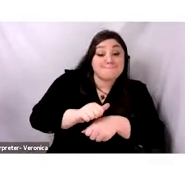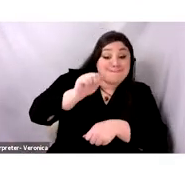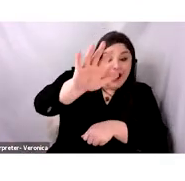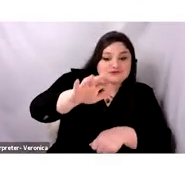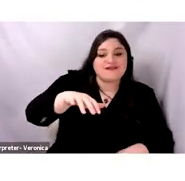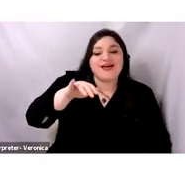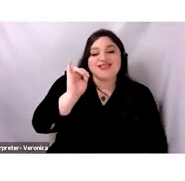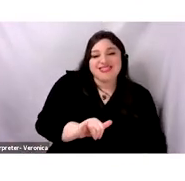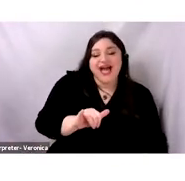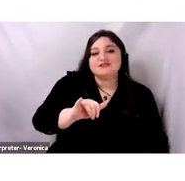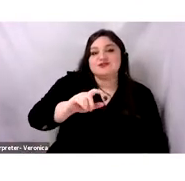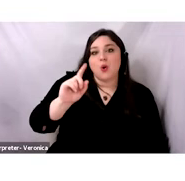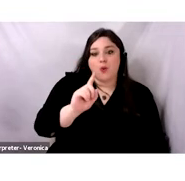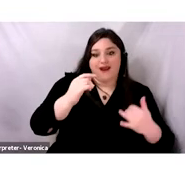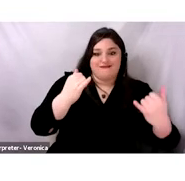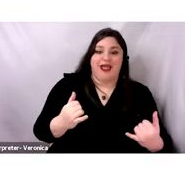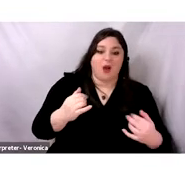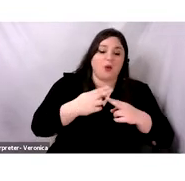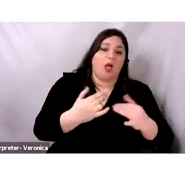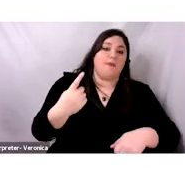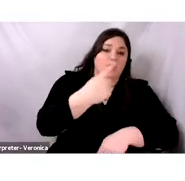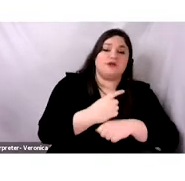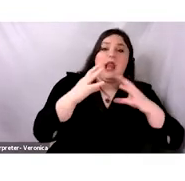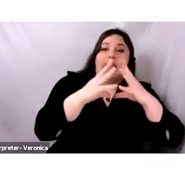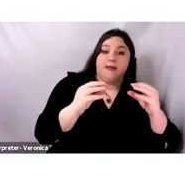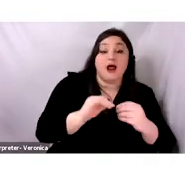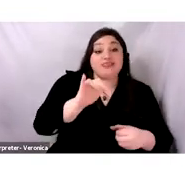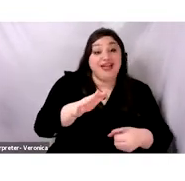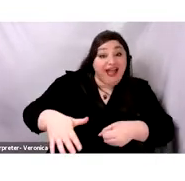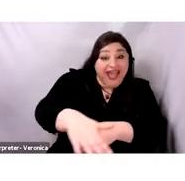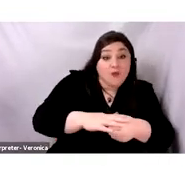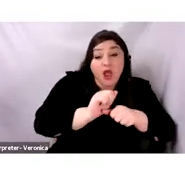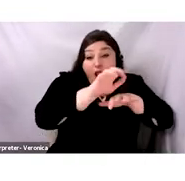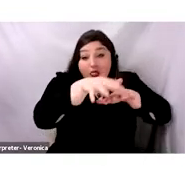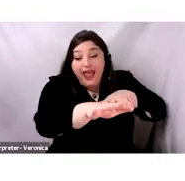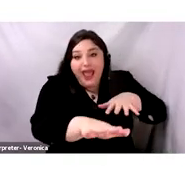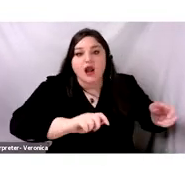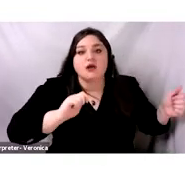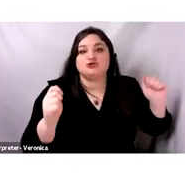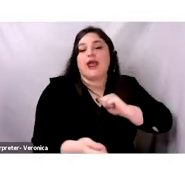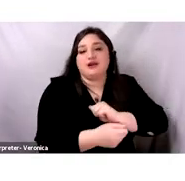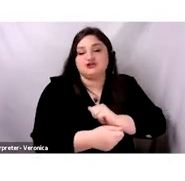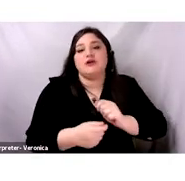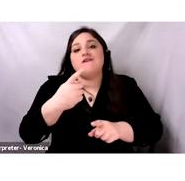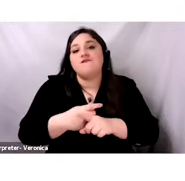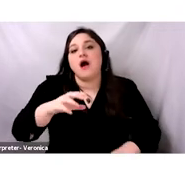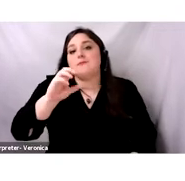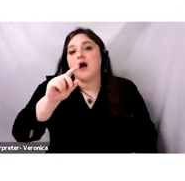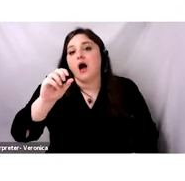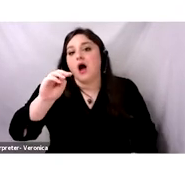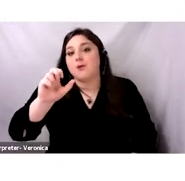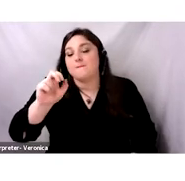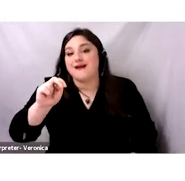present-day Lebanon was transformed within the Ottoman empire into an